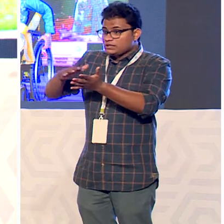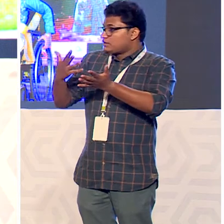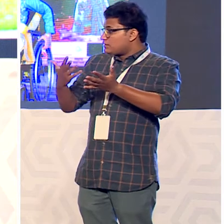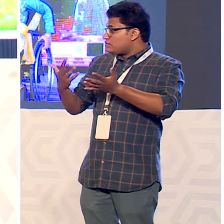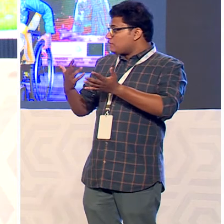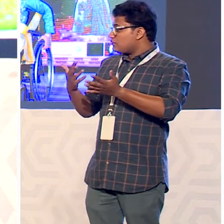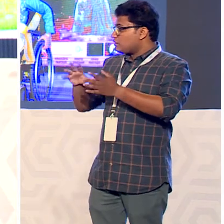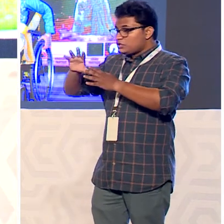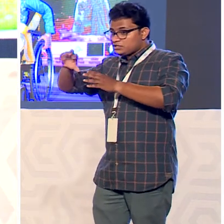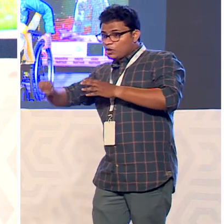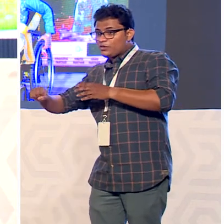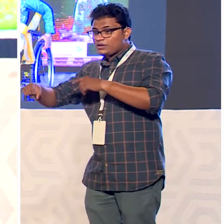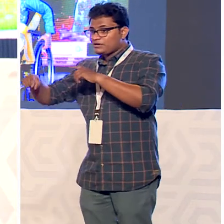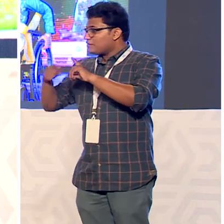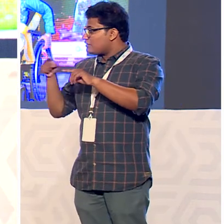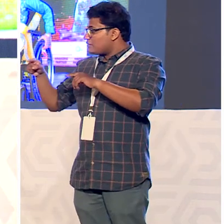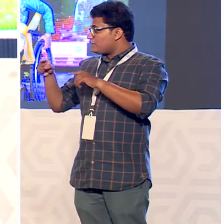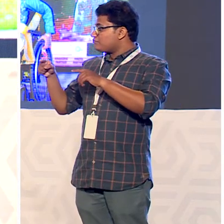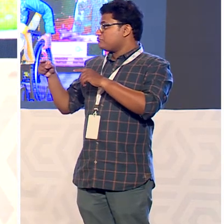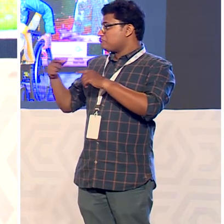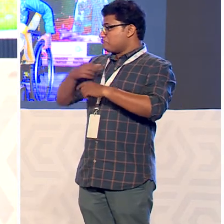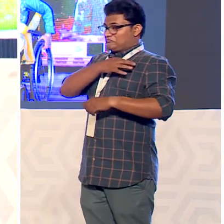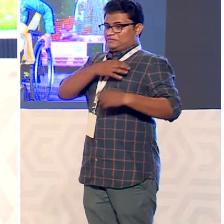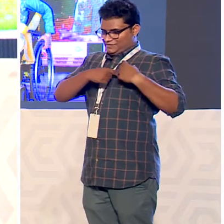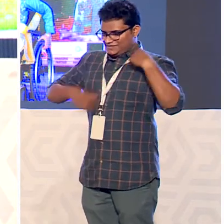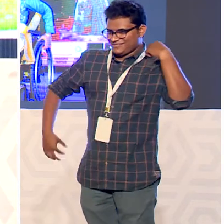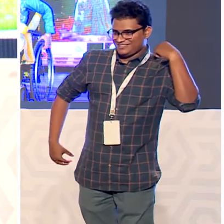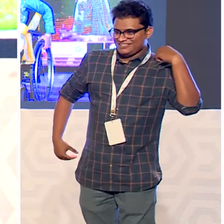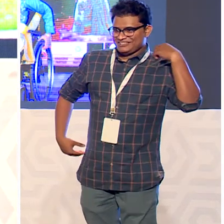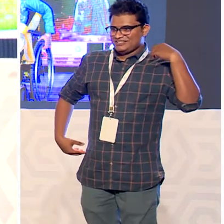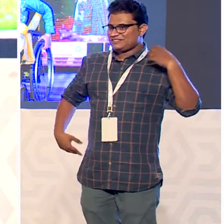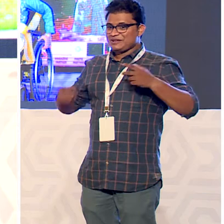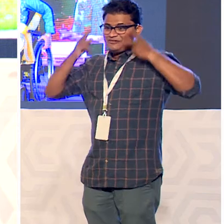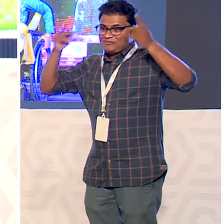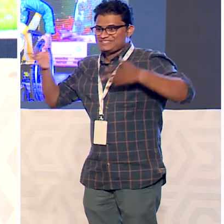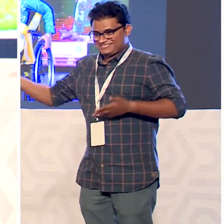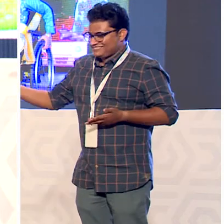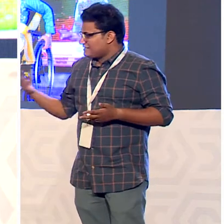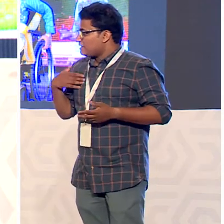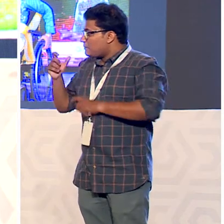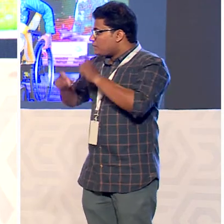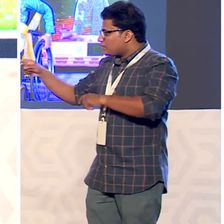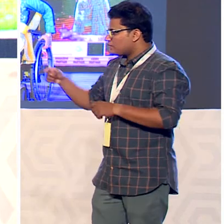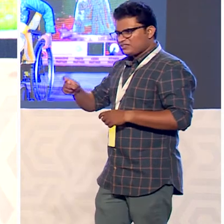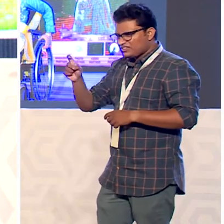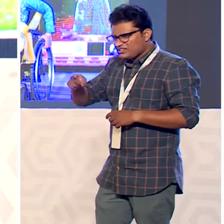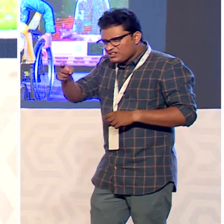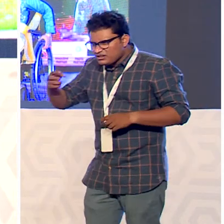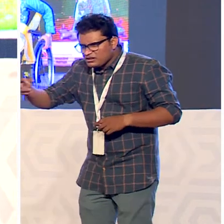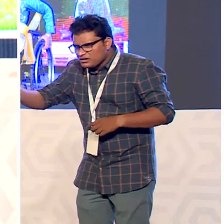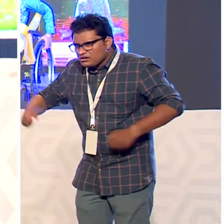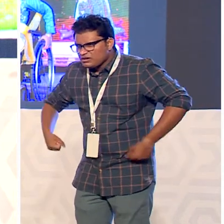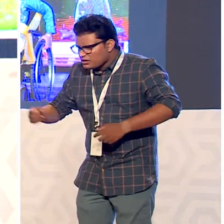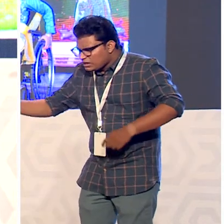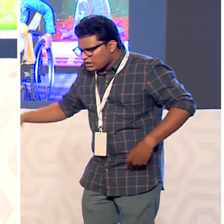south and i won the title mrs popular so a lot of participants said she should not be on stage because